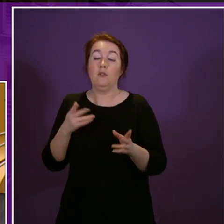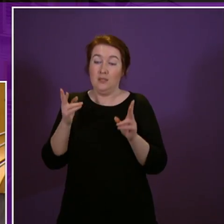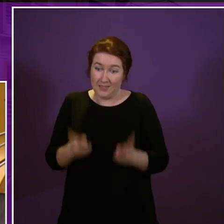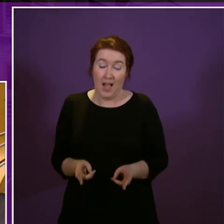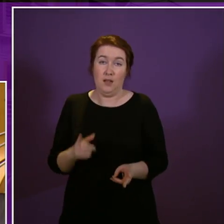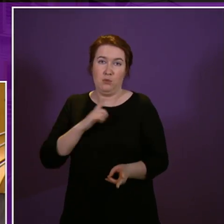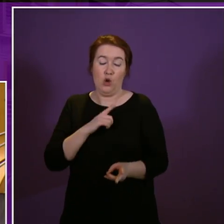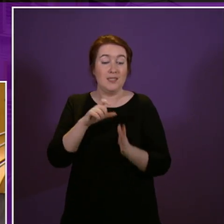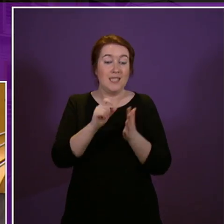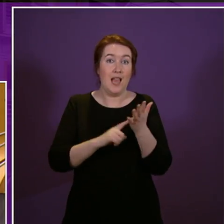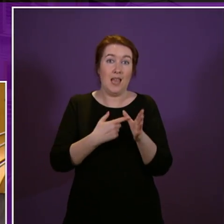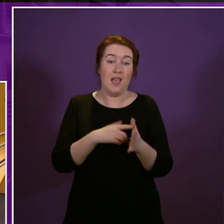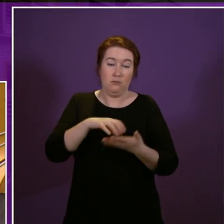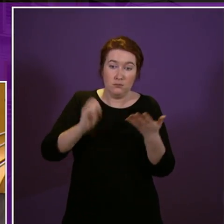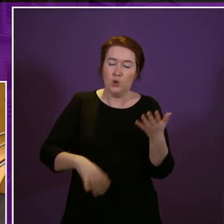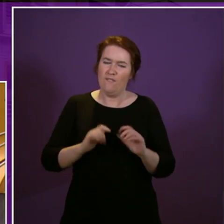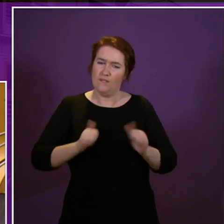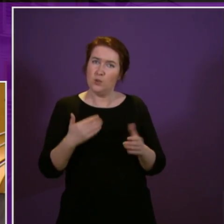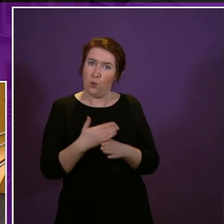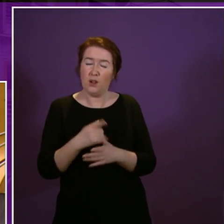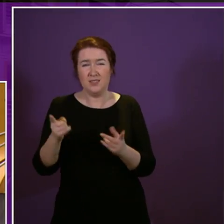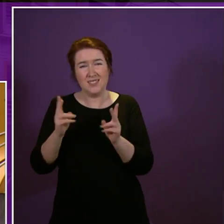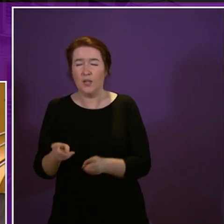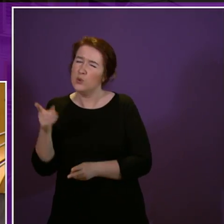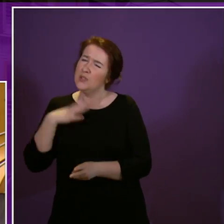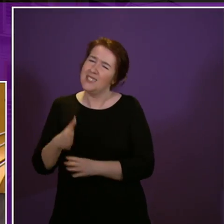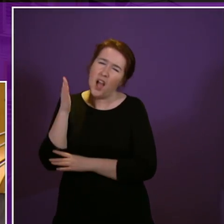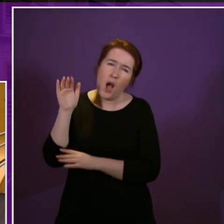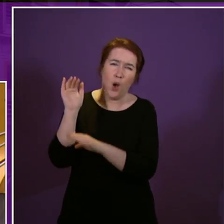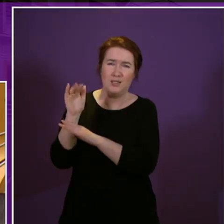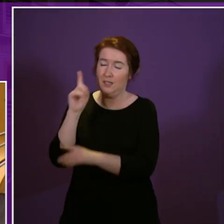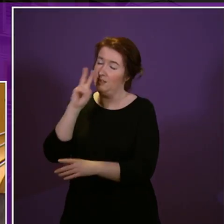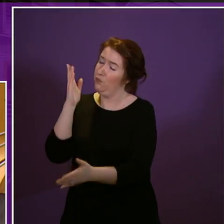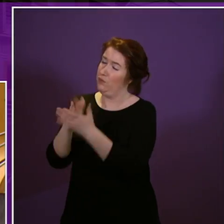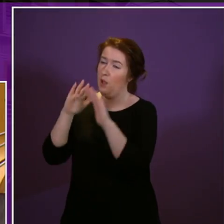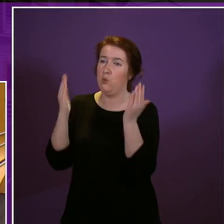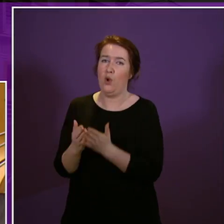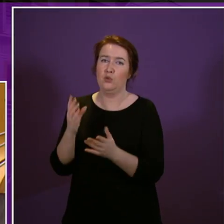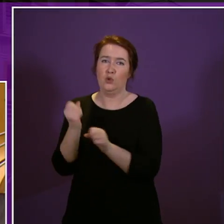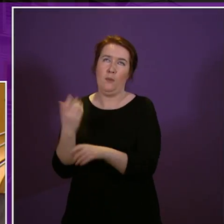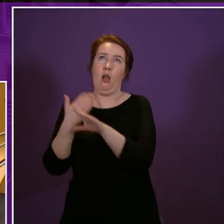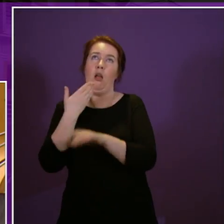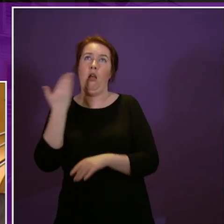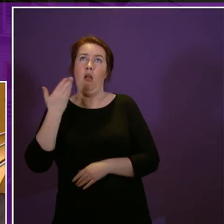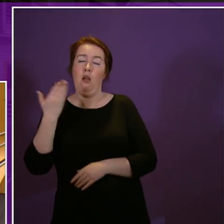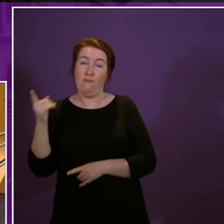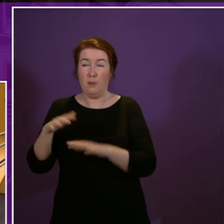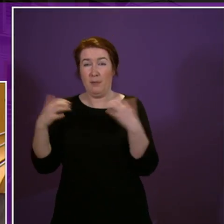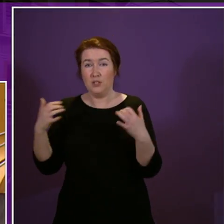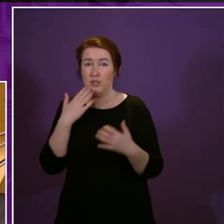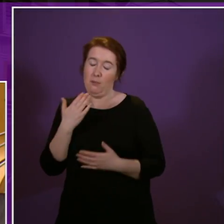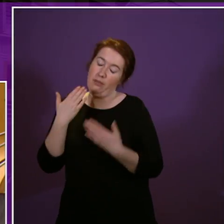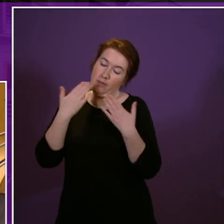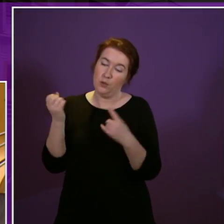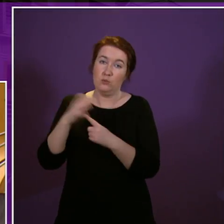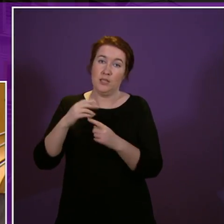the DLA and told they were fit to work you should get out in the real world the Tories and stop pontificating for the benches over there thank you very